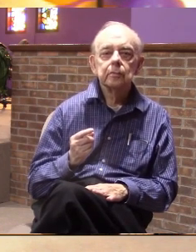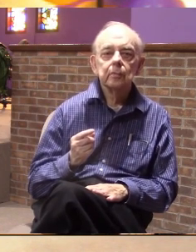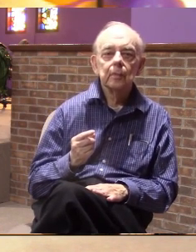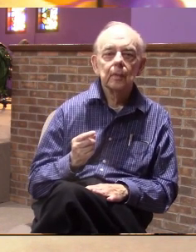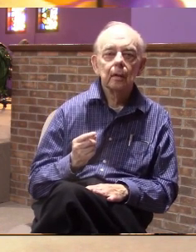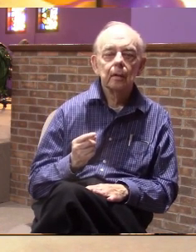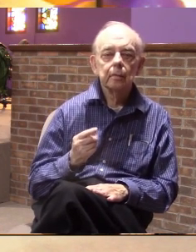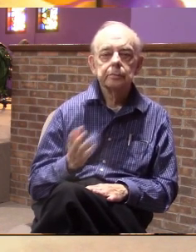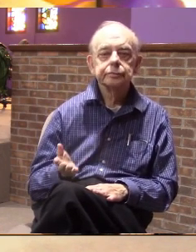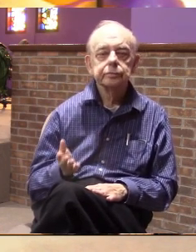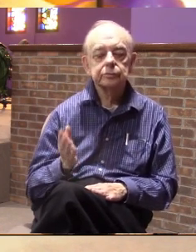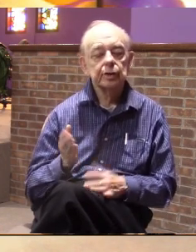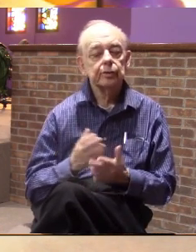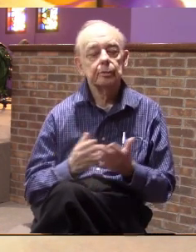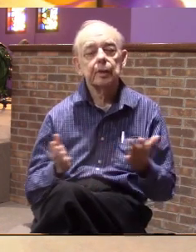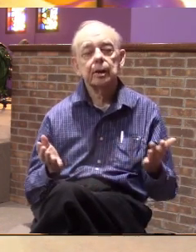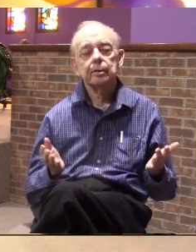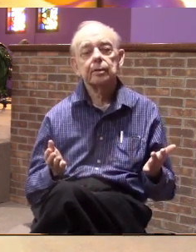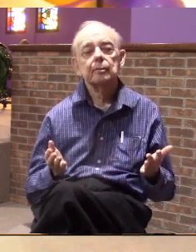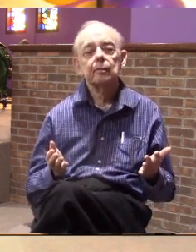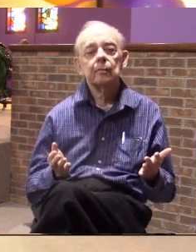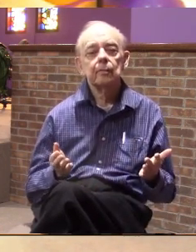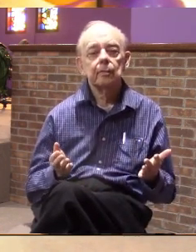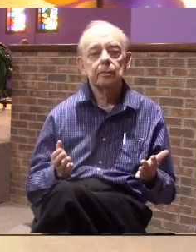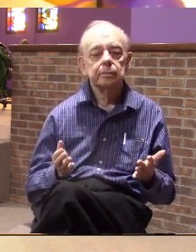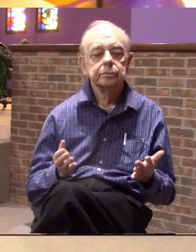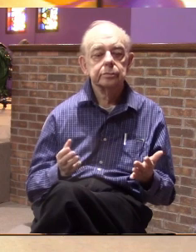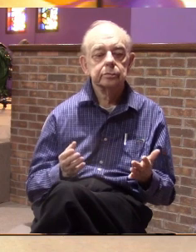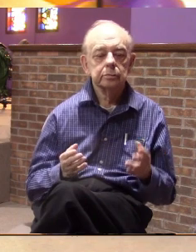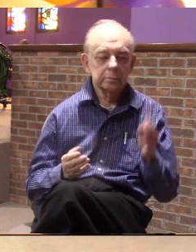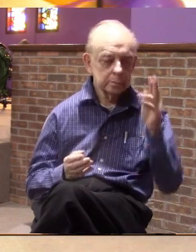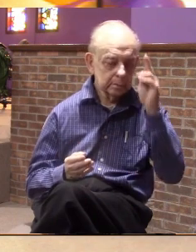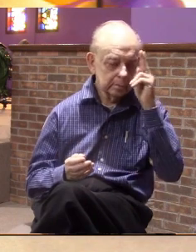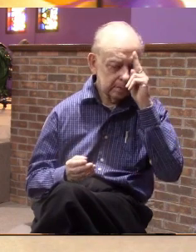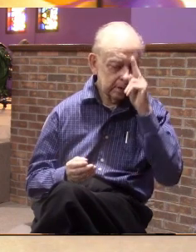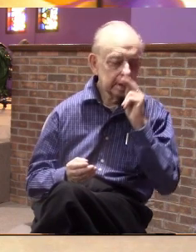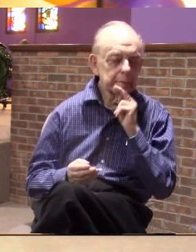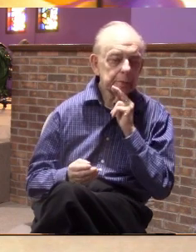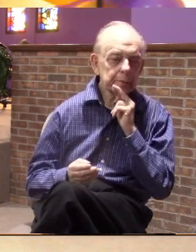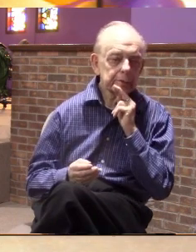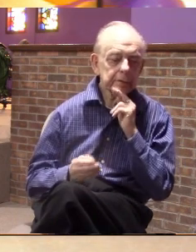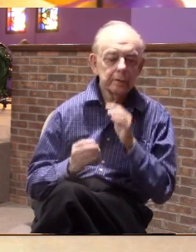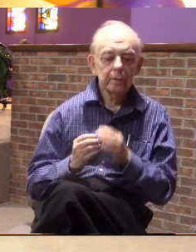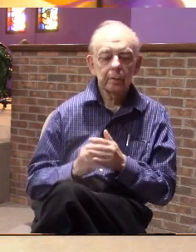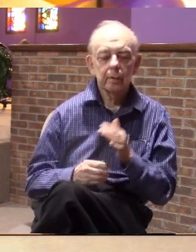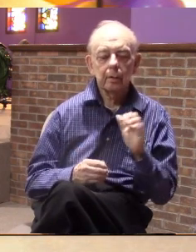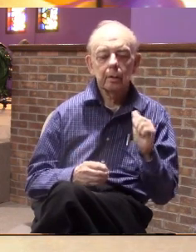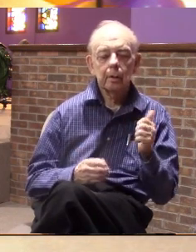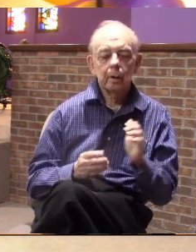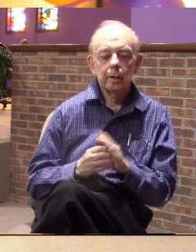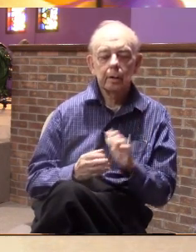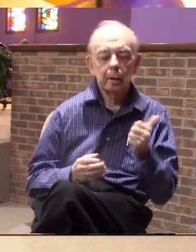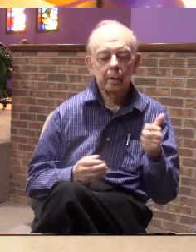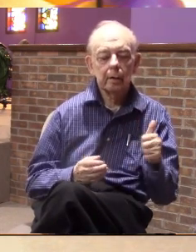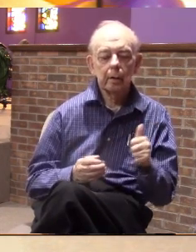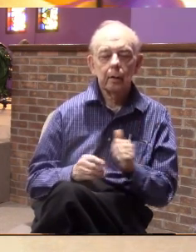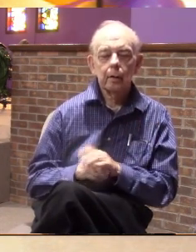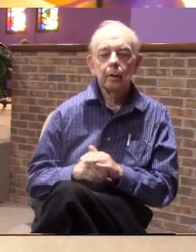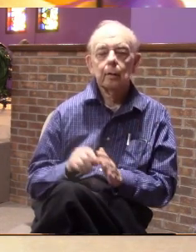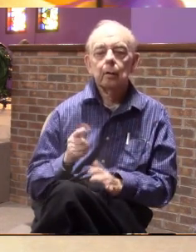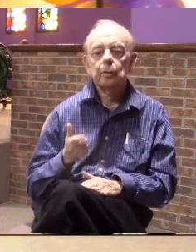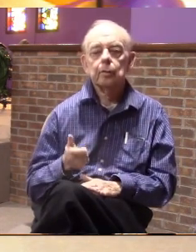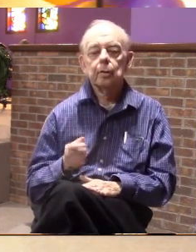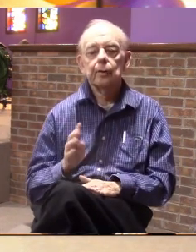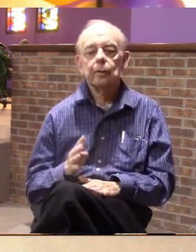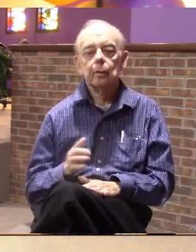is there are some things in Hebrews chapter 10 verse 24 and 25 are the